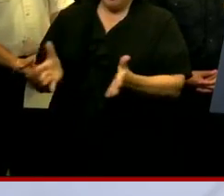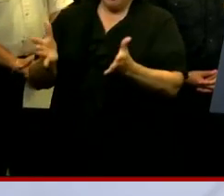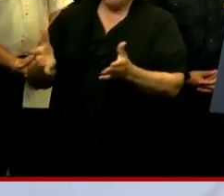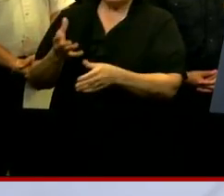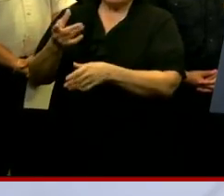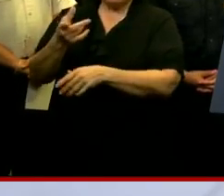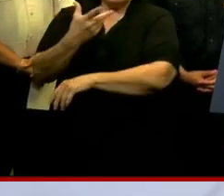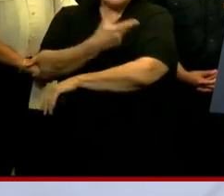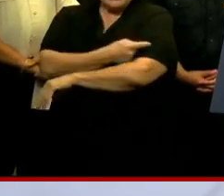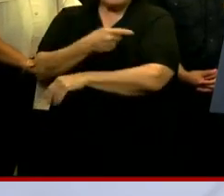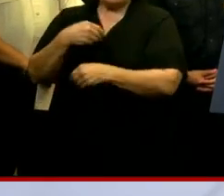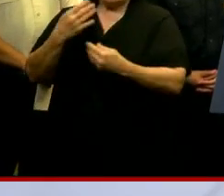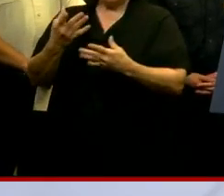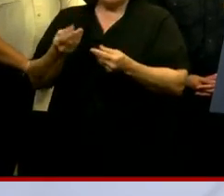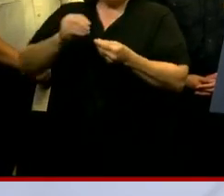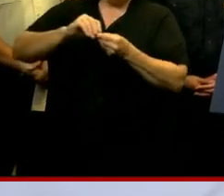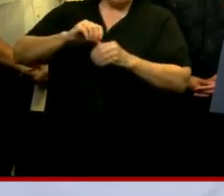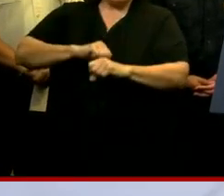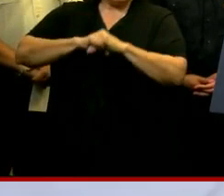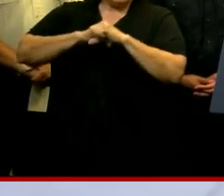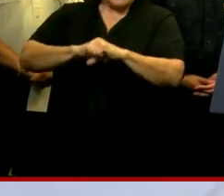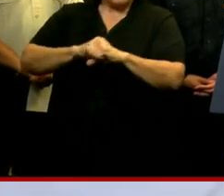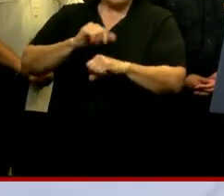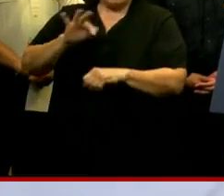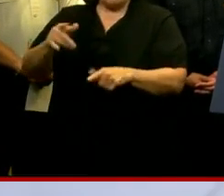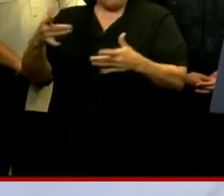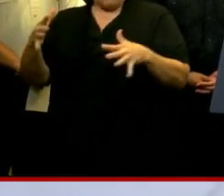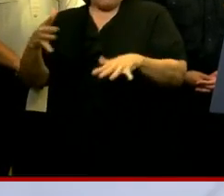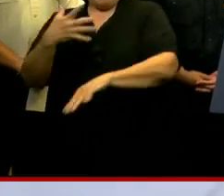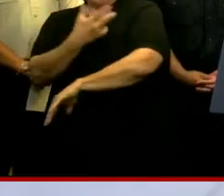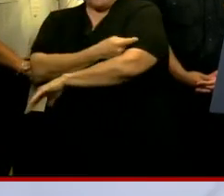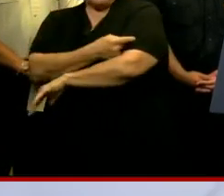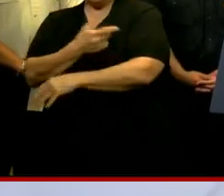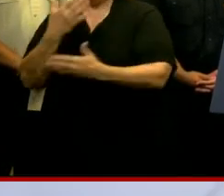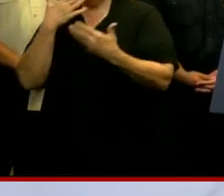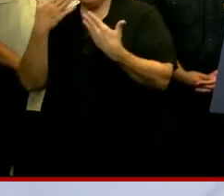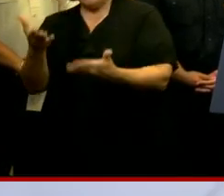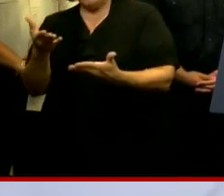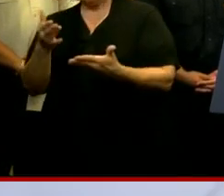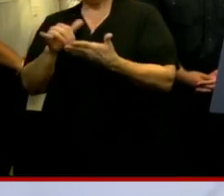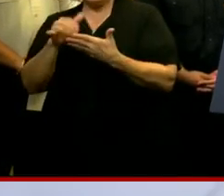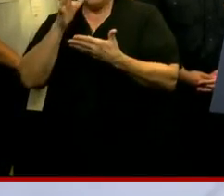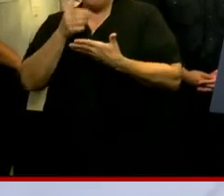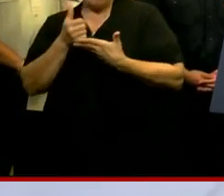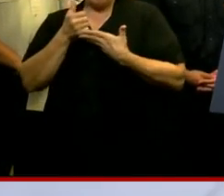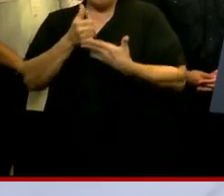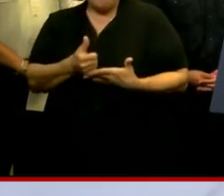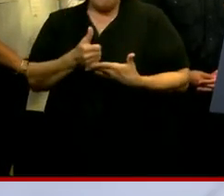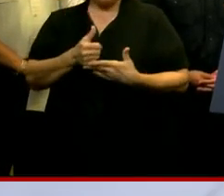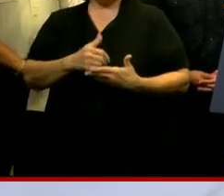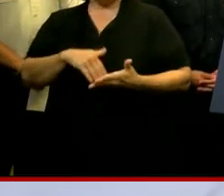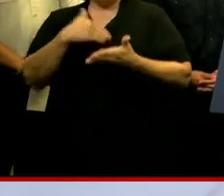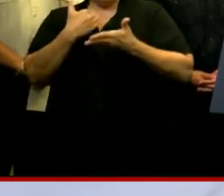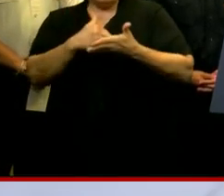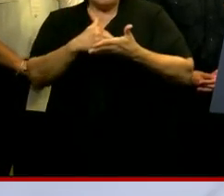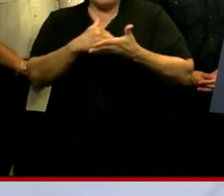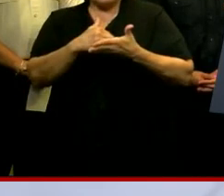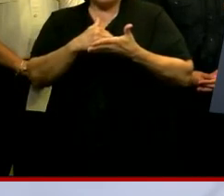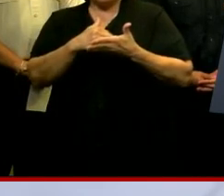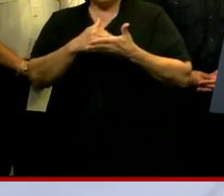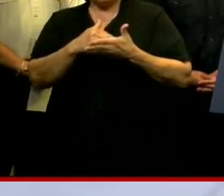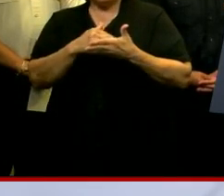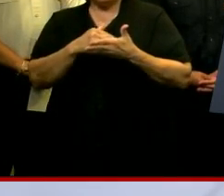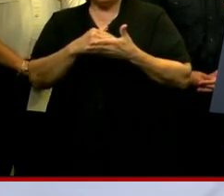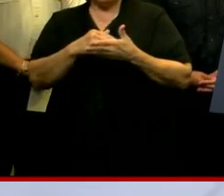to give yourself just that extra protection. If you are vaccinated, thank you. That will help us prevent an